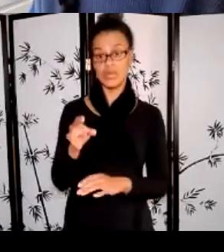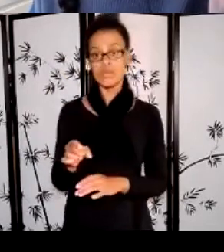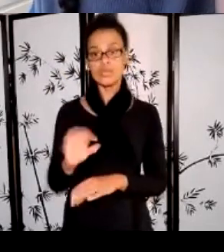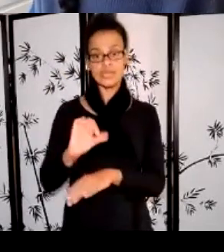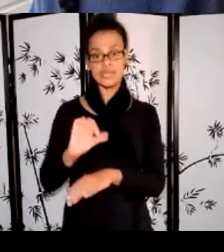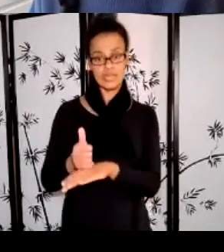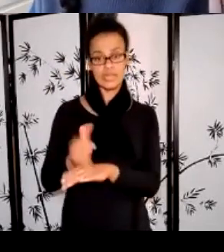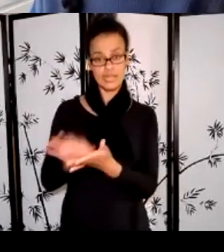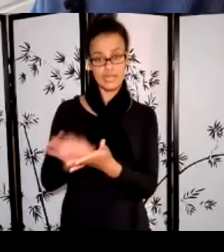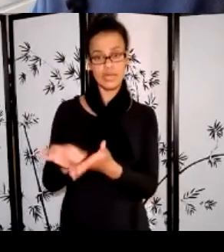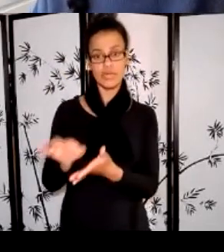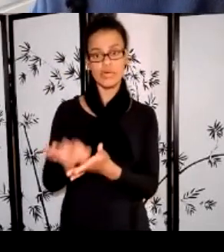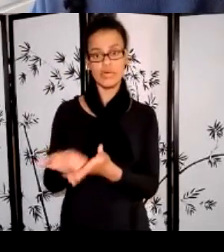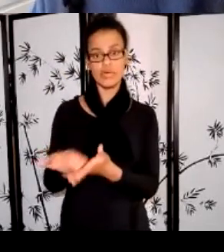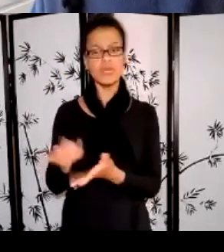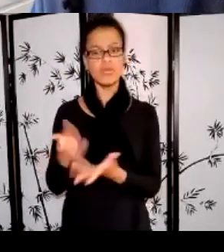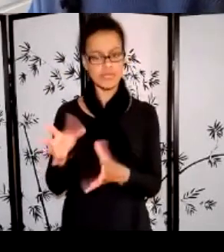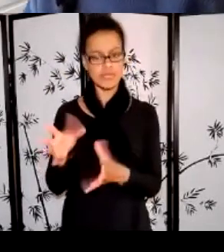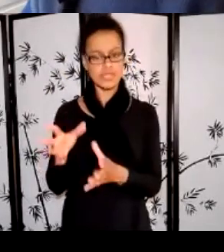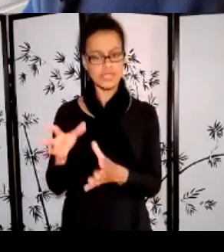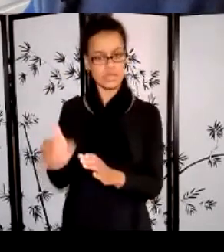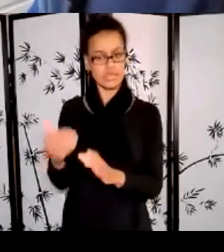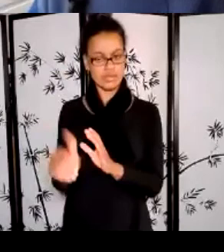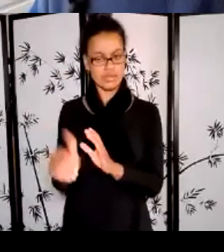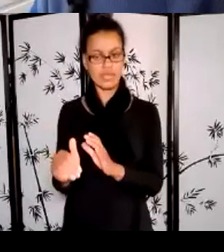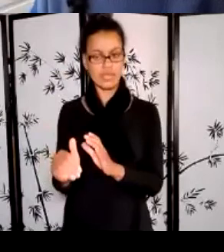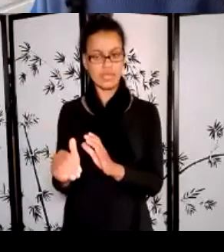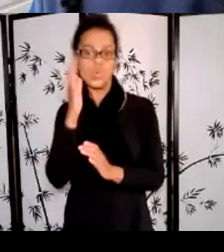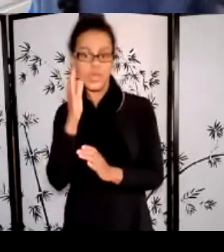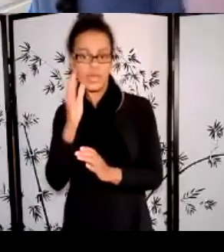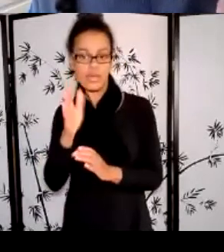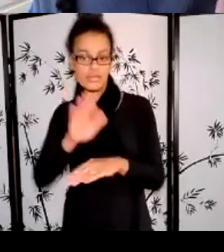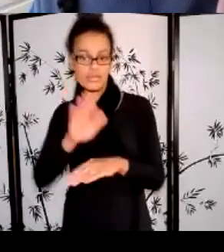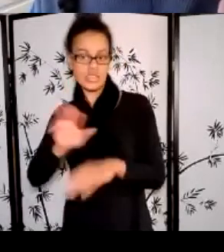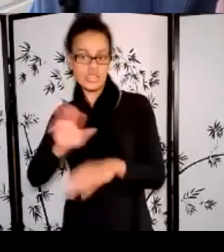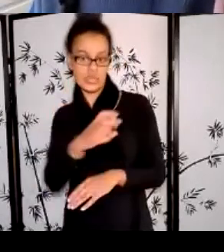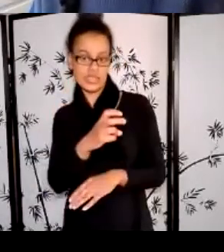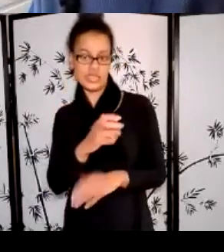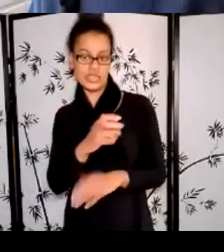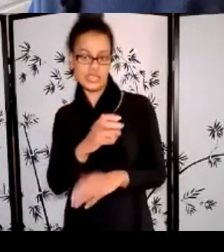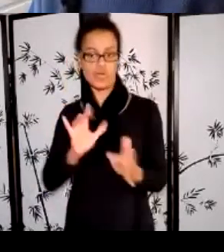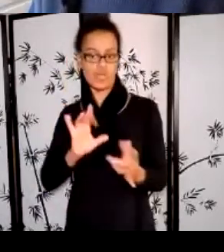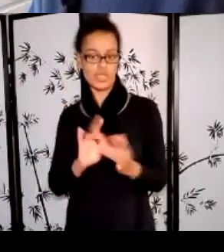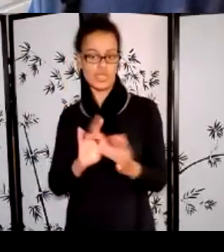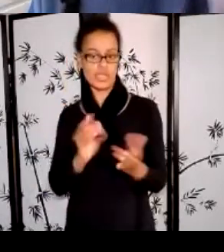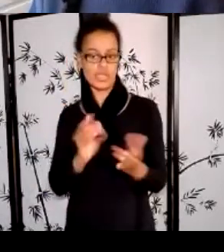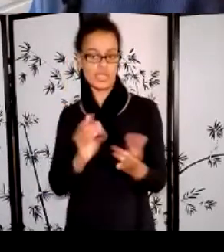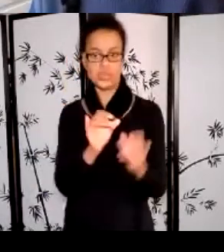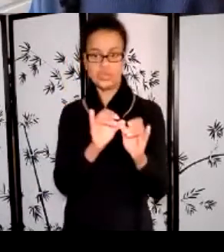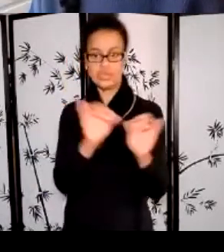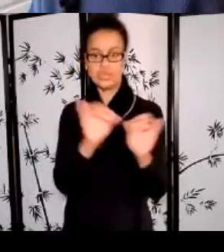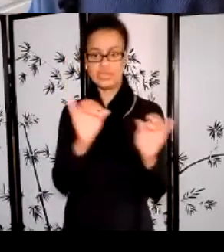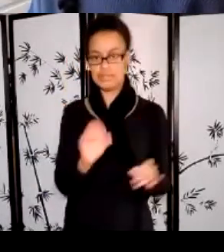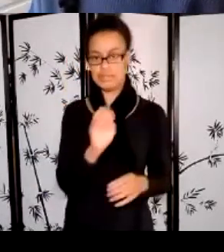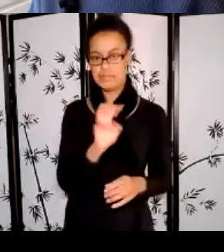instructions on how and where to log into the new system. Basically, I believe you would use the email address that you previously